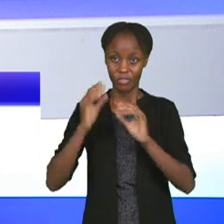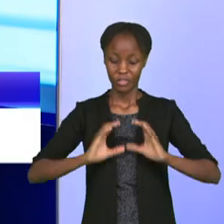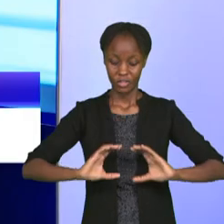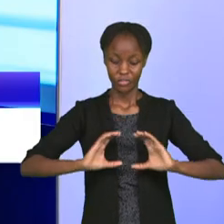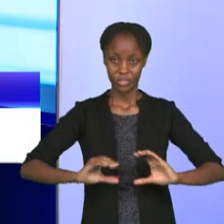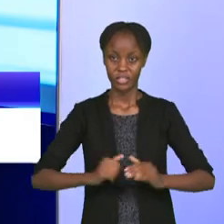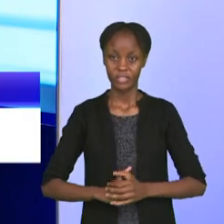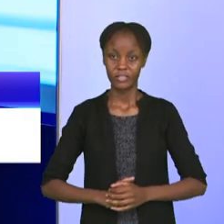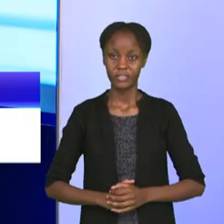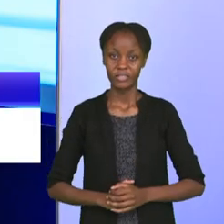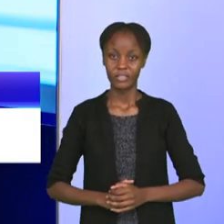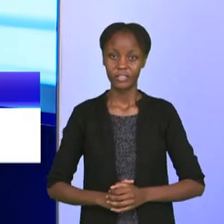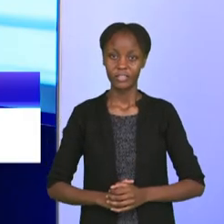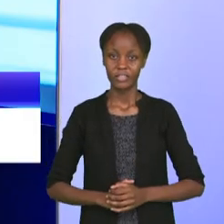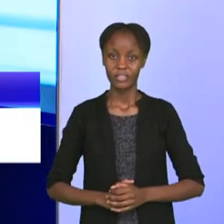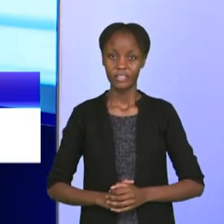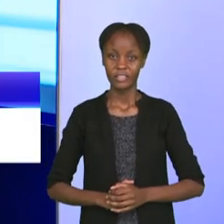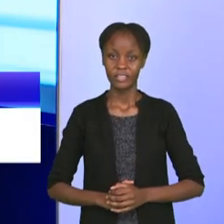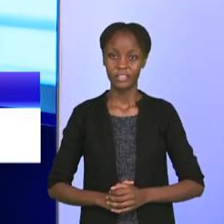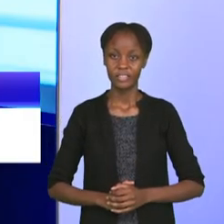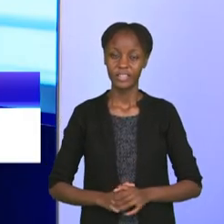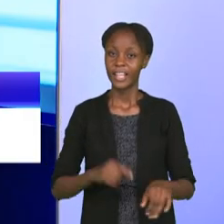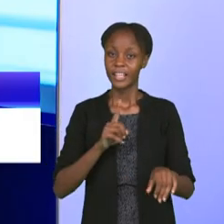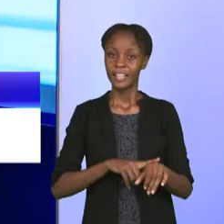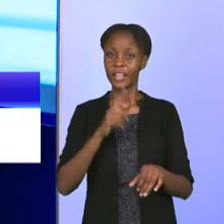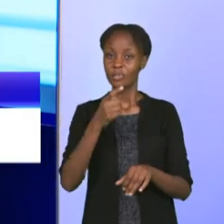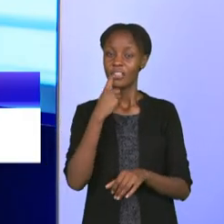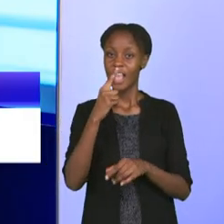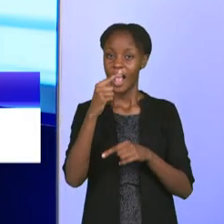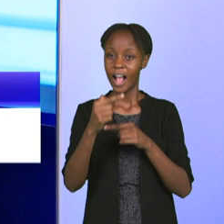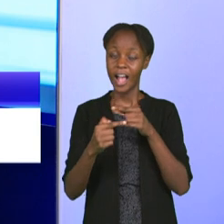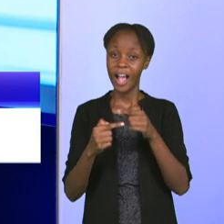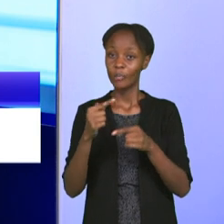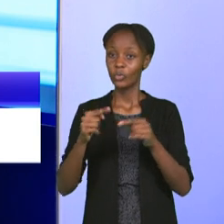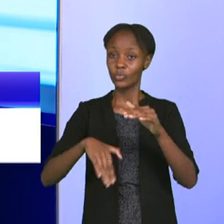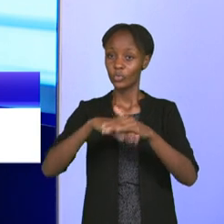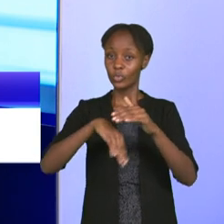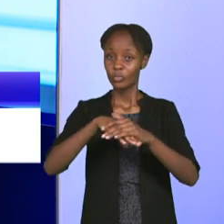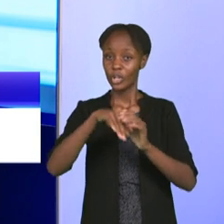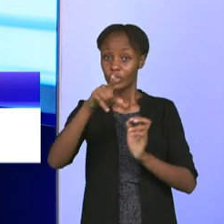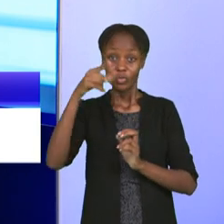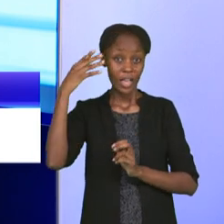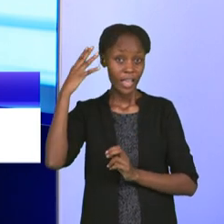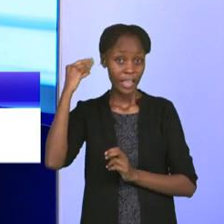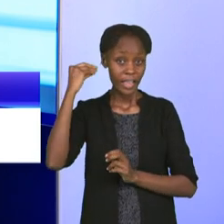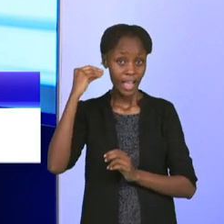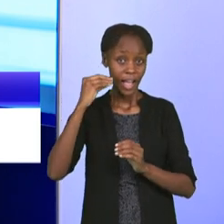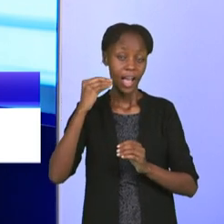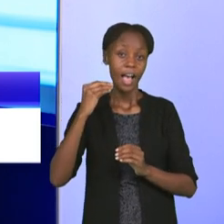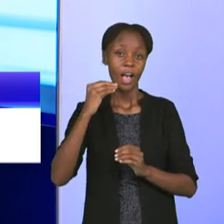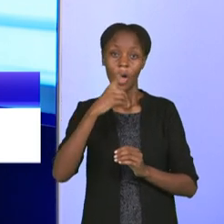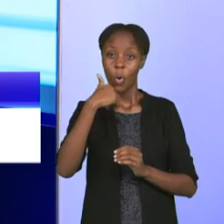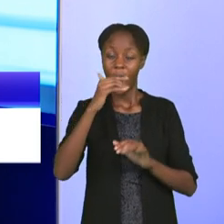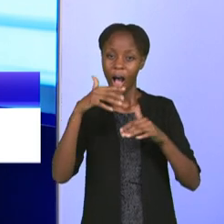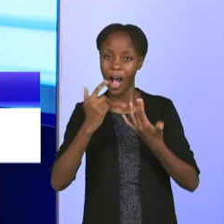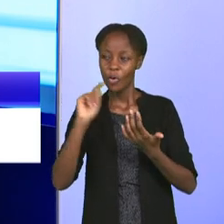Thank you so much Daniel Kitu. When we talk about football in Kenya, the first name that comes to everyone's mind is the state of